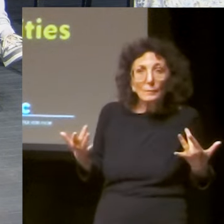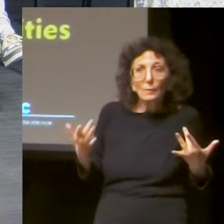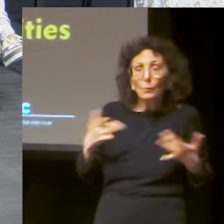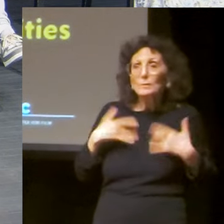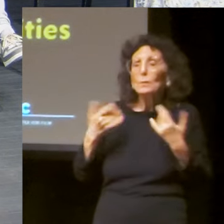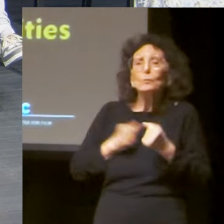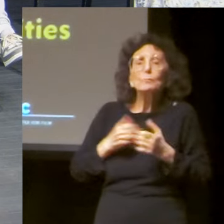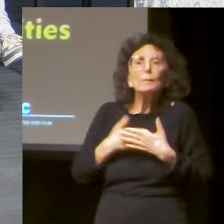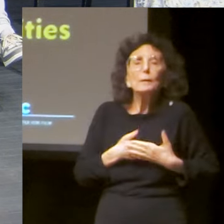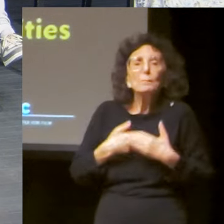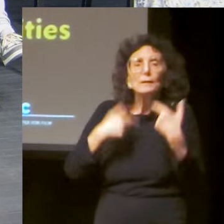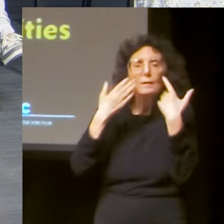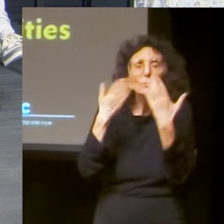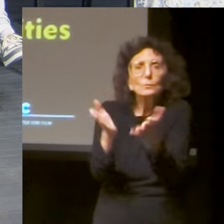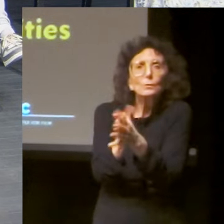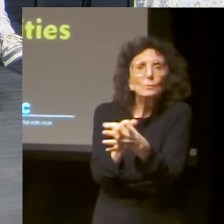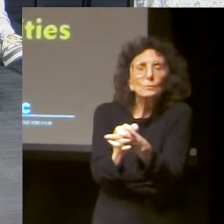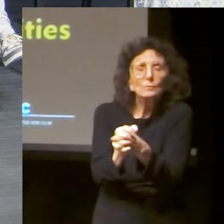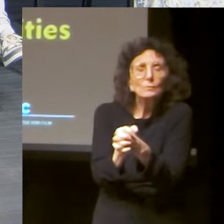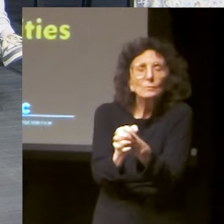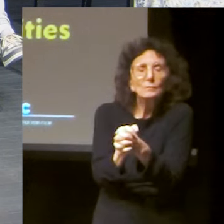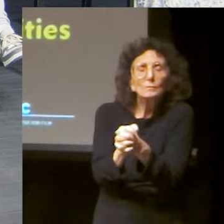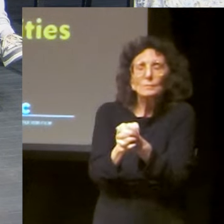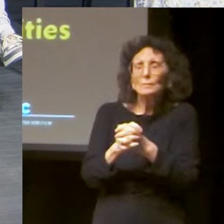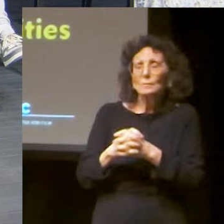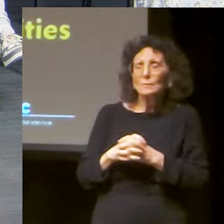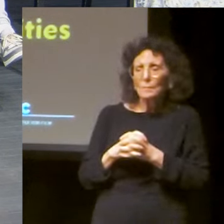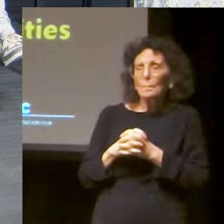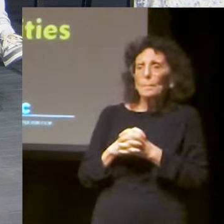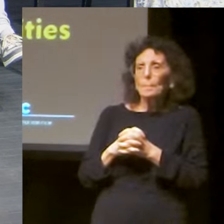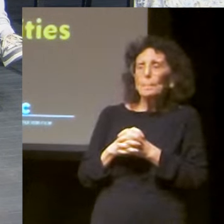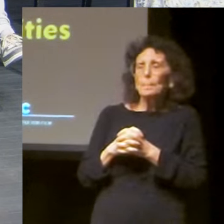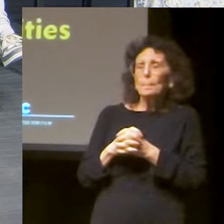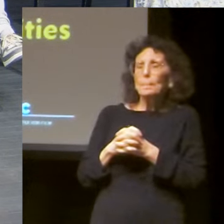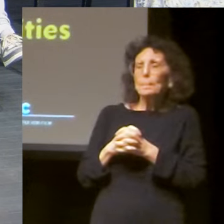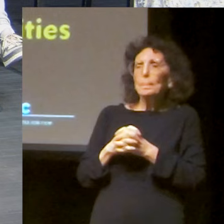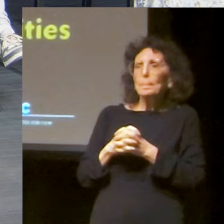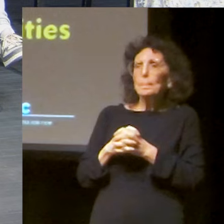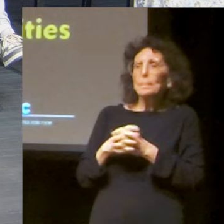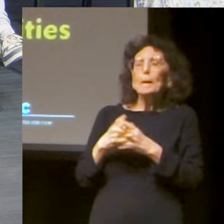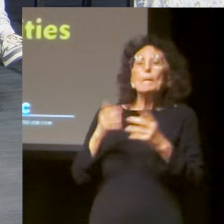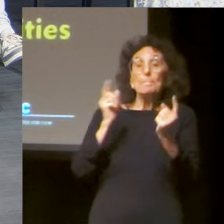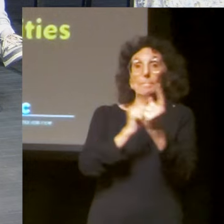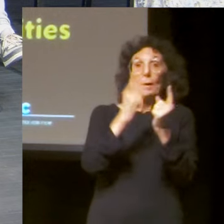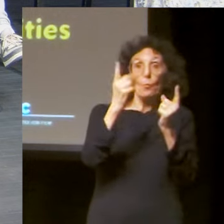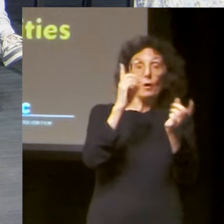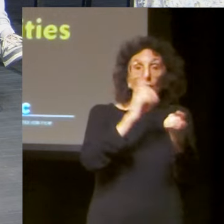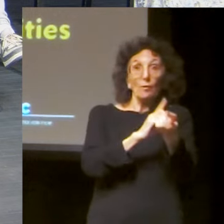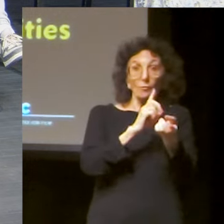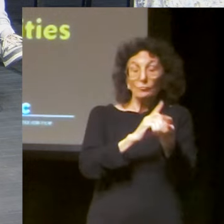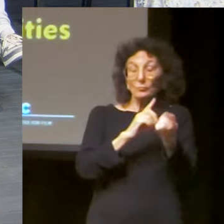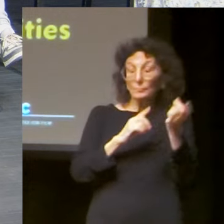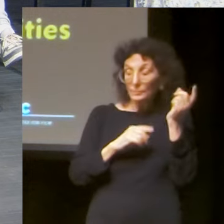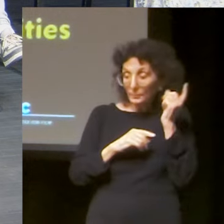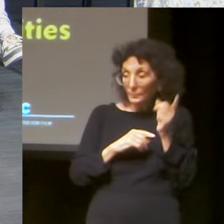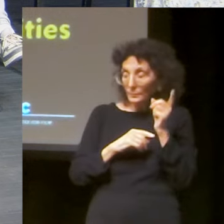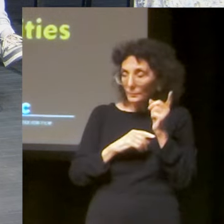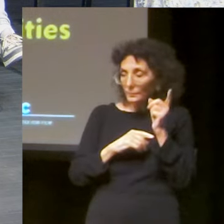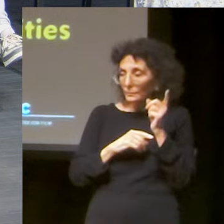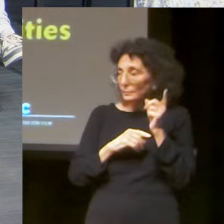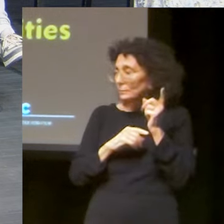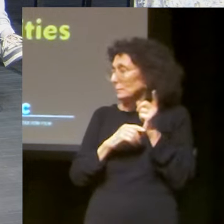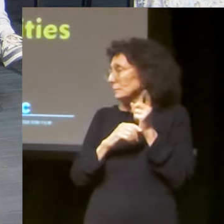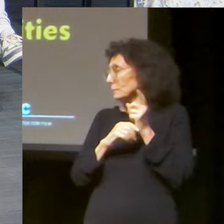going back. And then I said, we got to take him to the hospital. What's going on with, with my baby? I don't know.